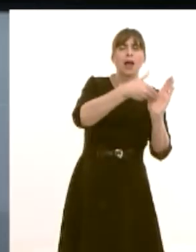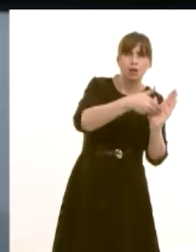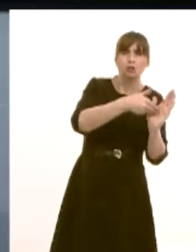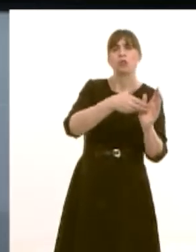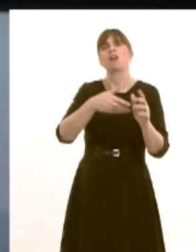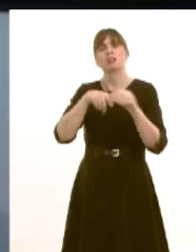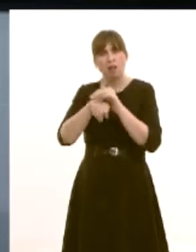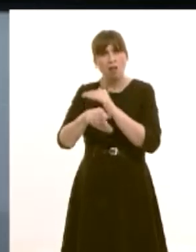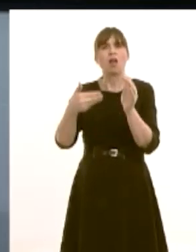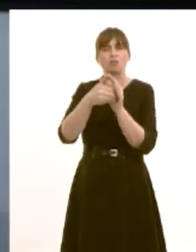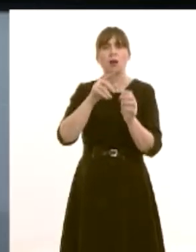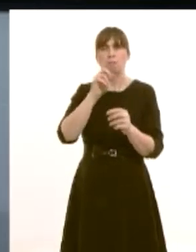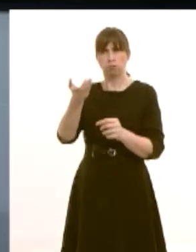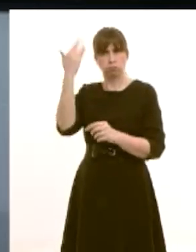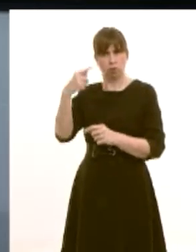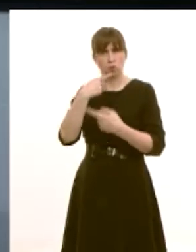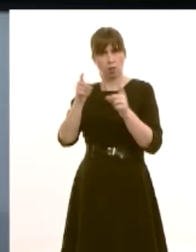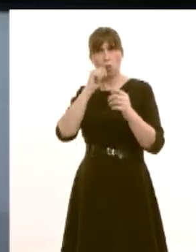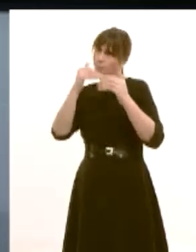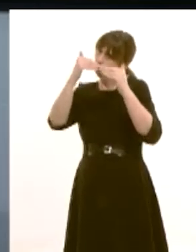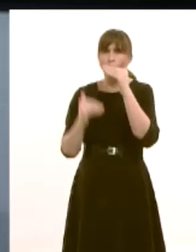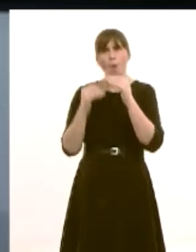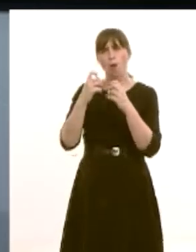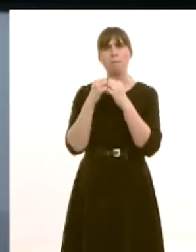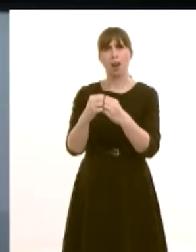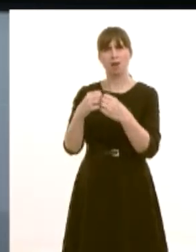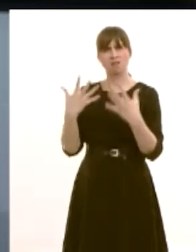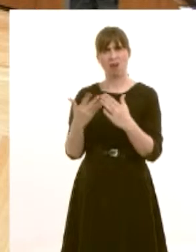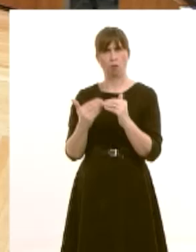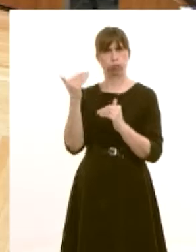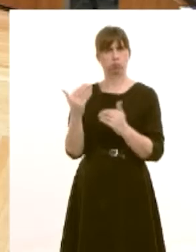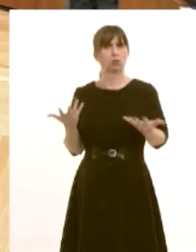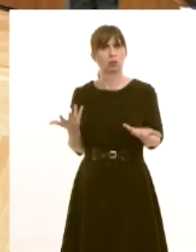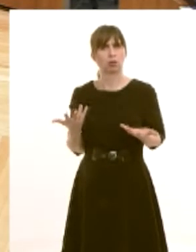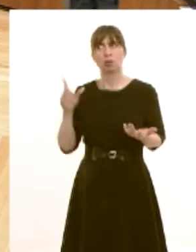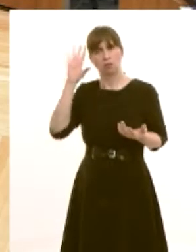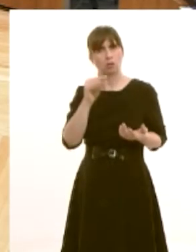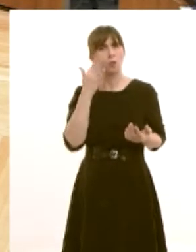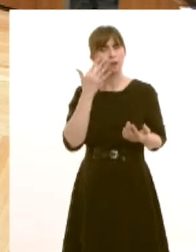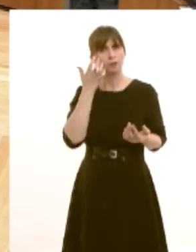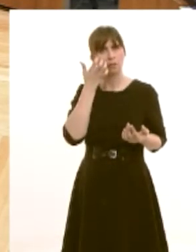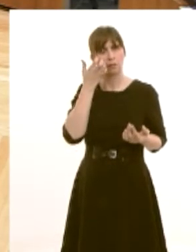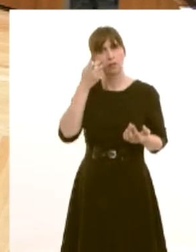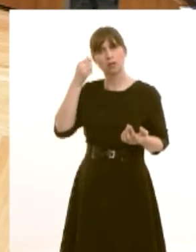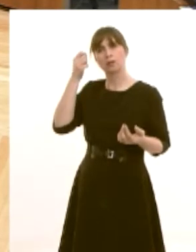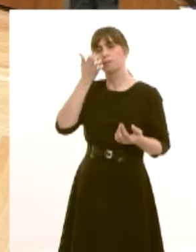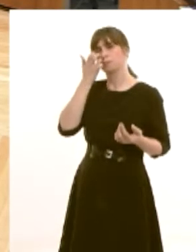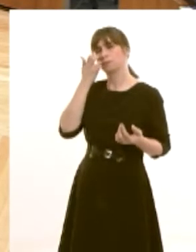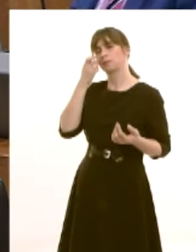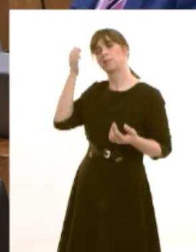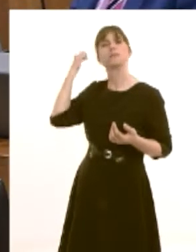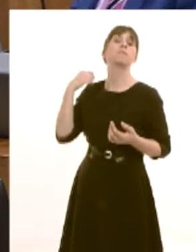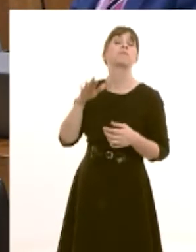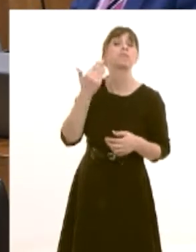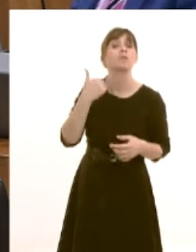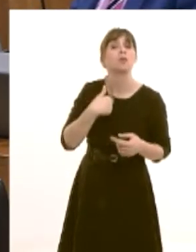cost will be significantly lower than the one billion pound plus which it now appears to be well no because as i mentioned earlier on there